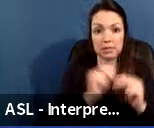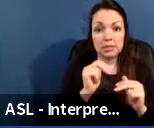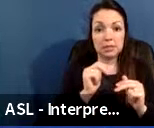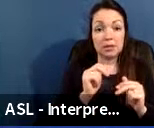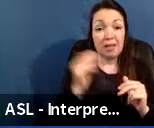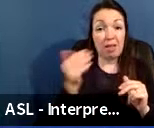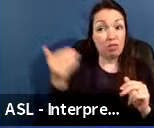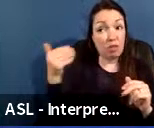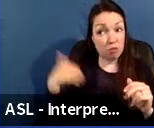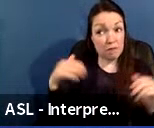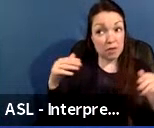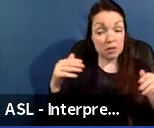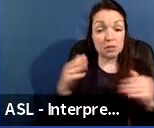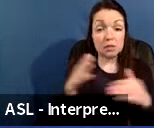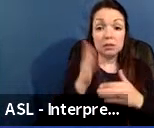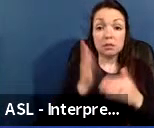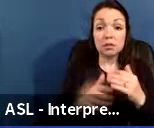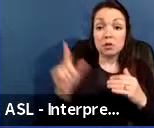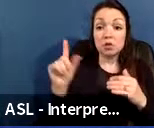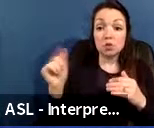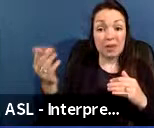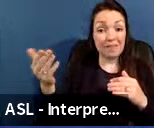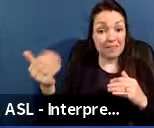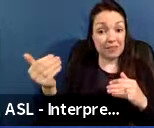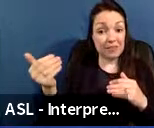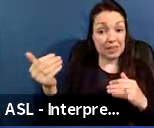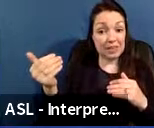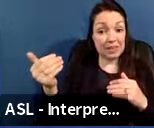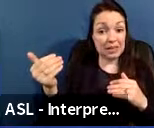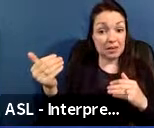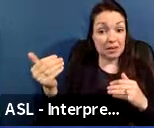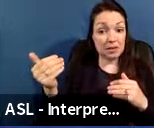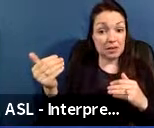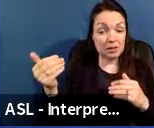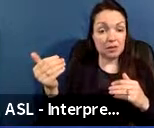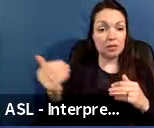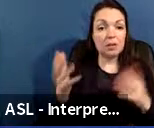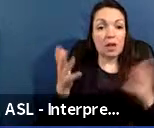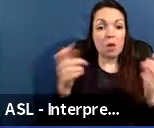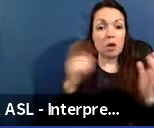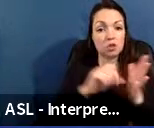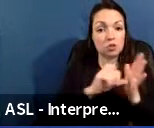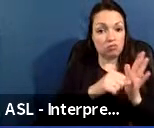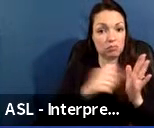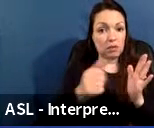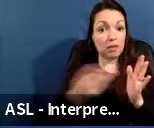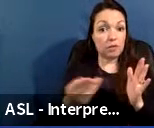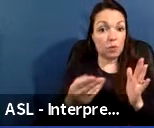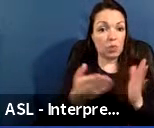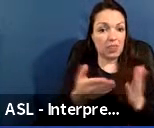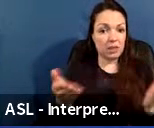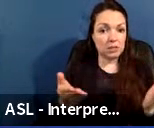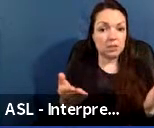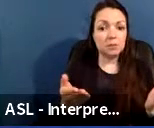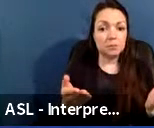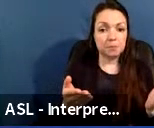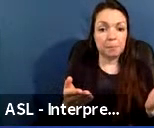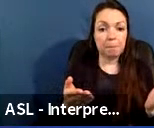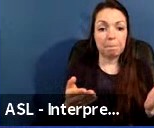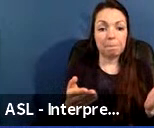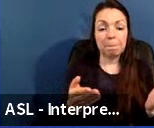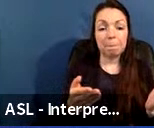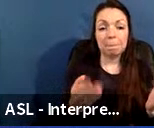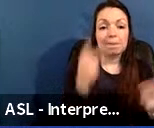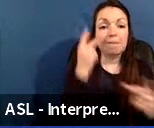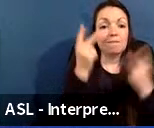assessment was completed in 2015. I would like to note a few highlights of the facility condition assessments. These are